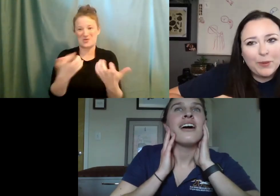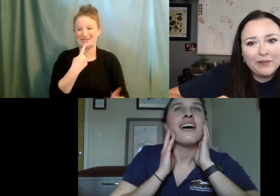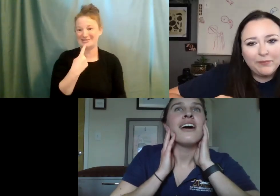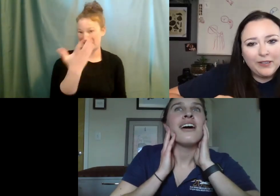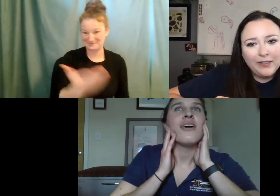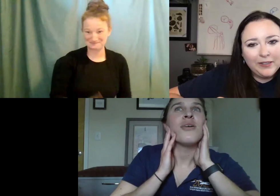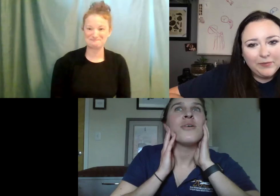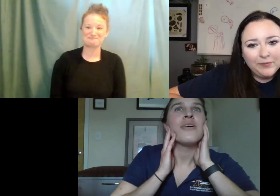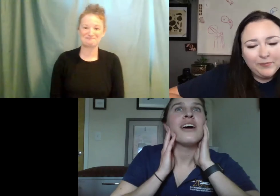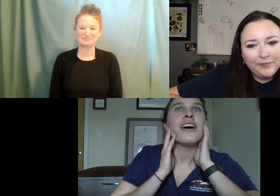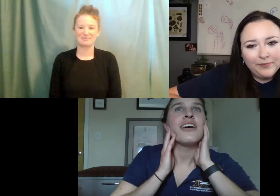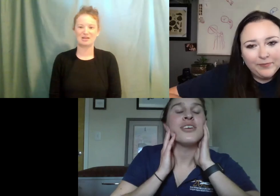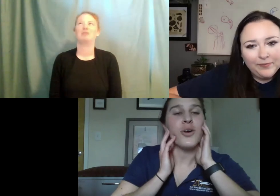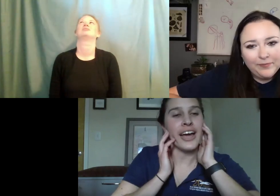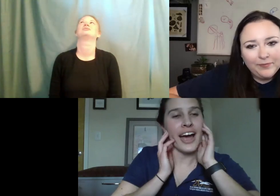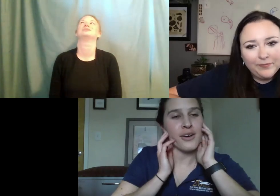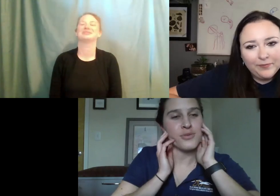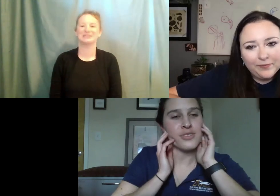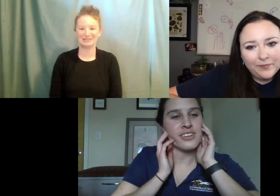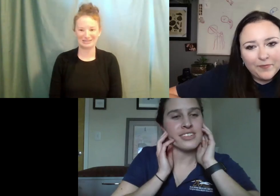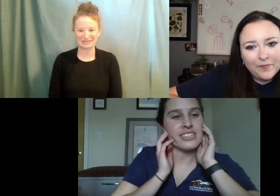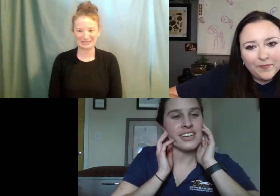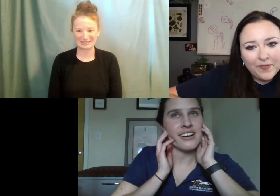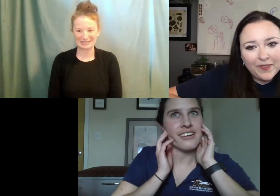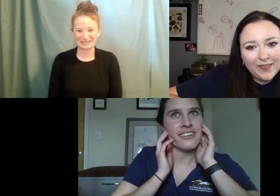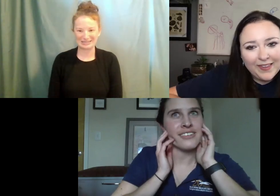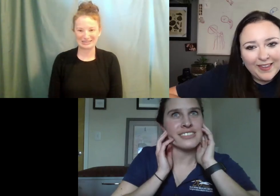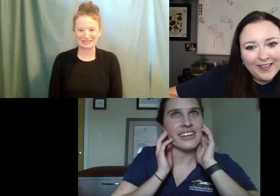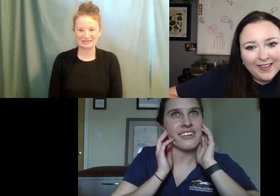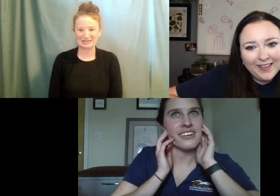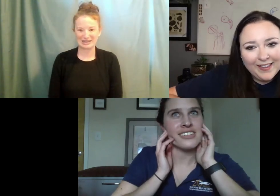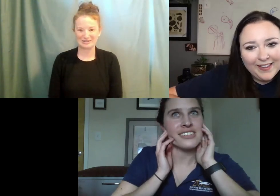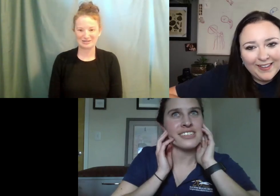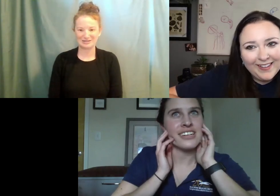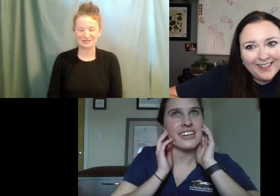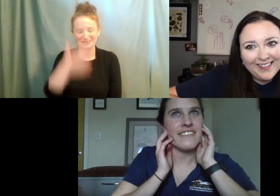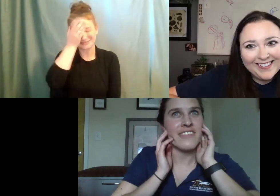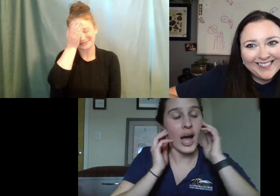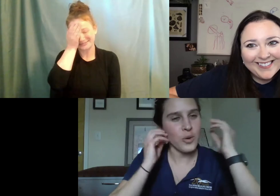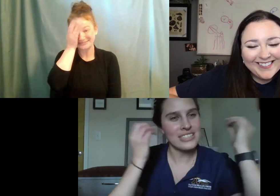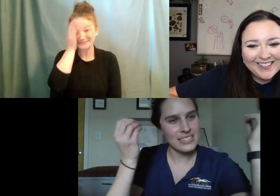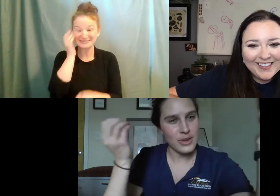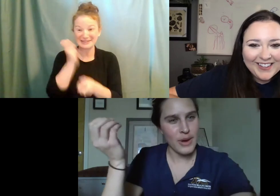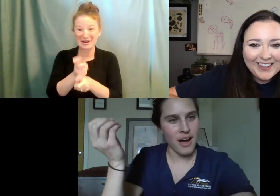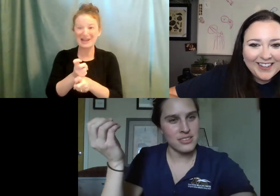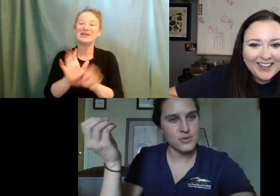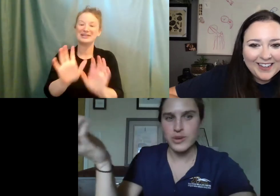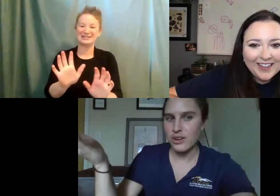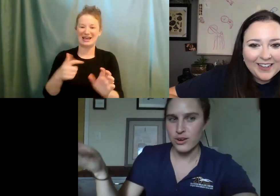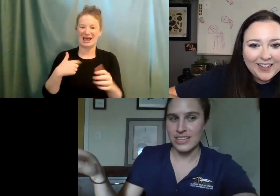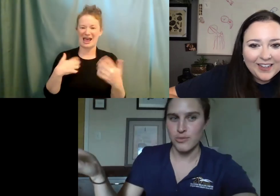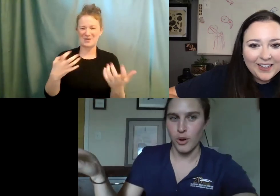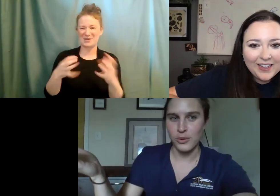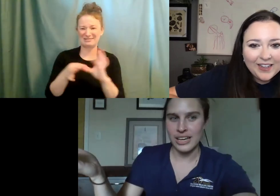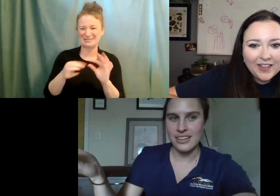what do you tell everybody? Oh, you know, I have, I want to say something about possums,